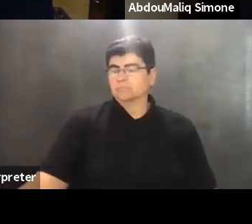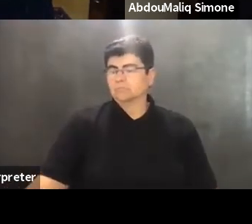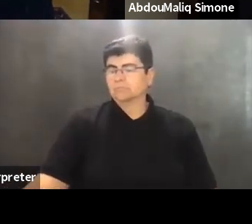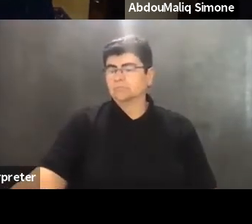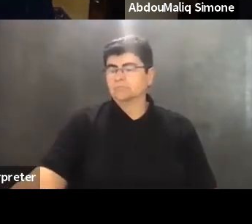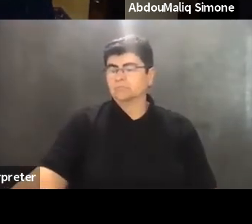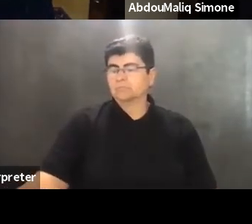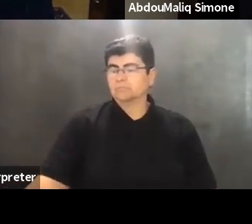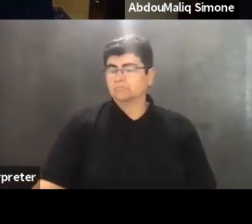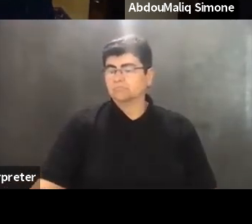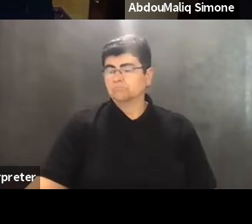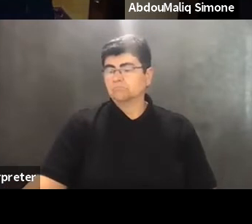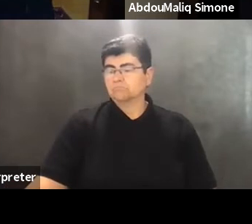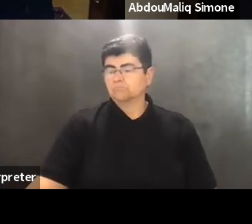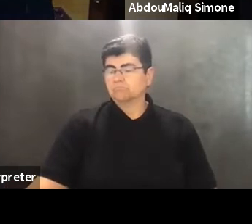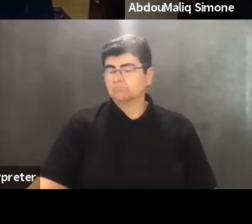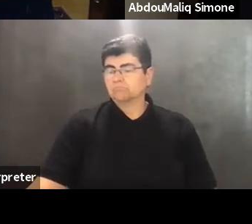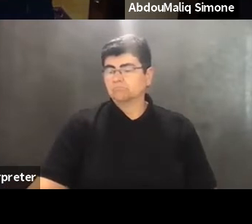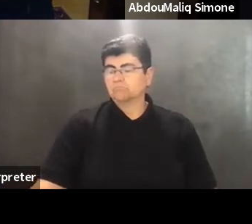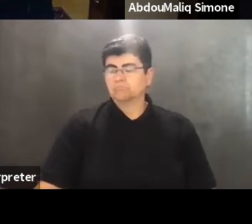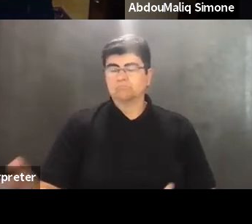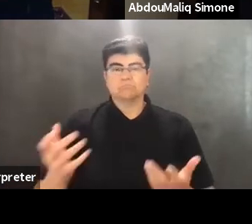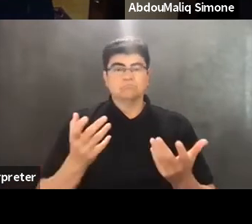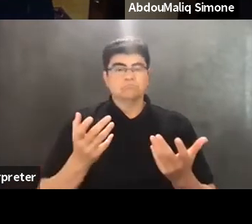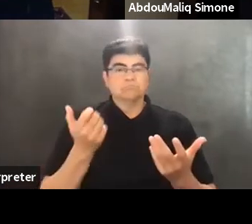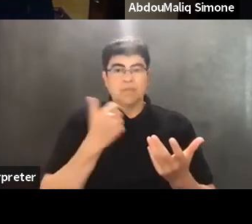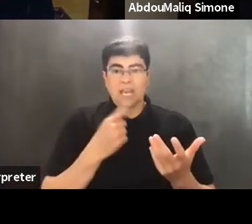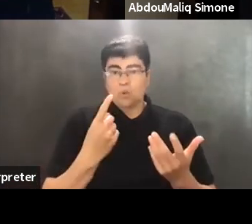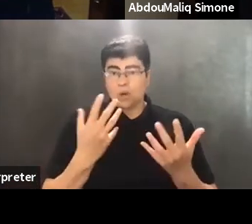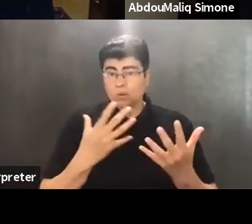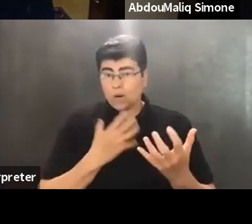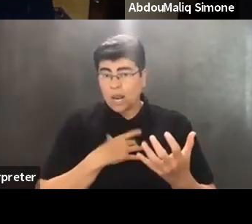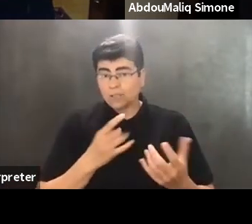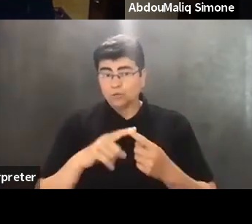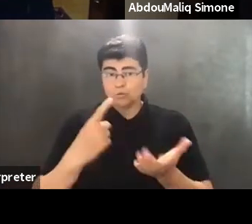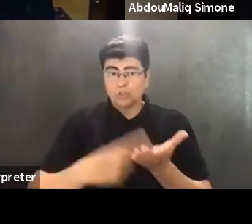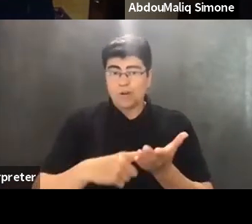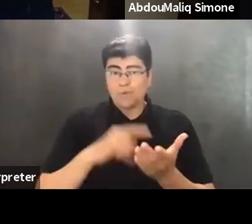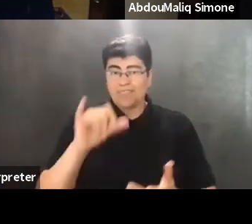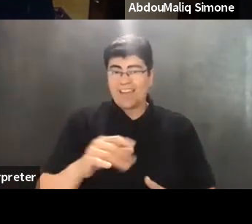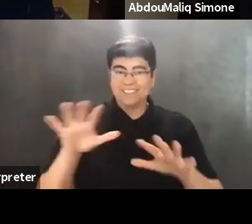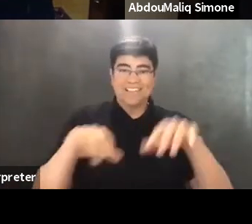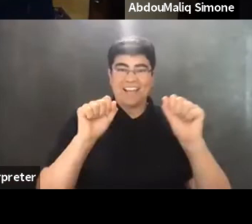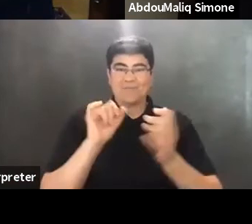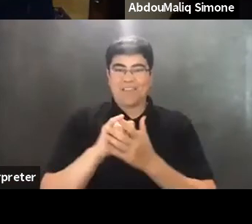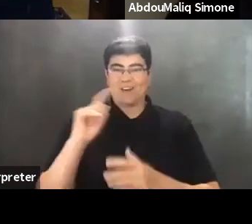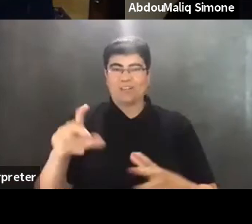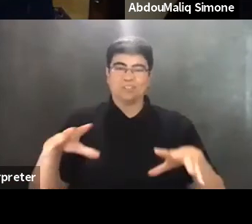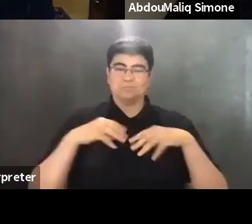Is there one of you who would like to take up that question?